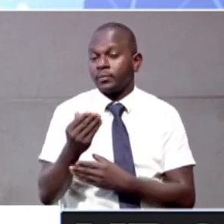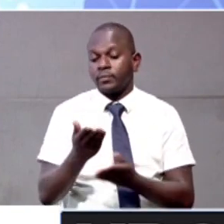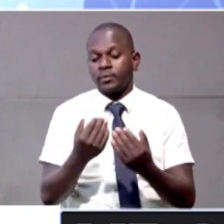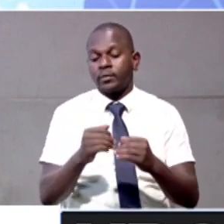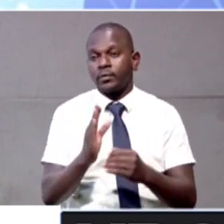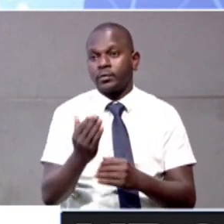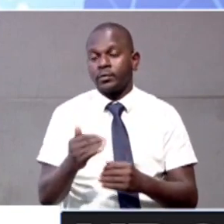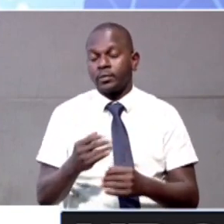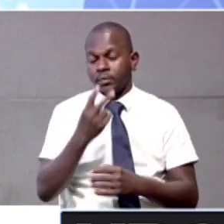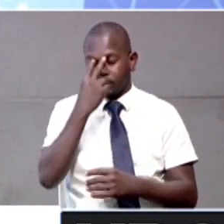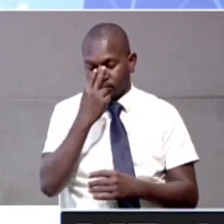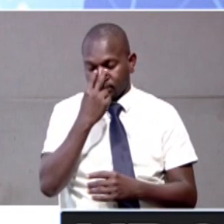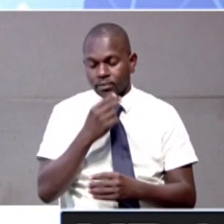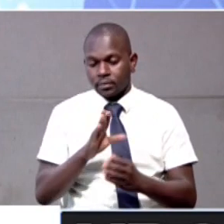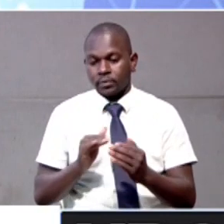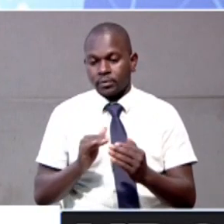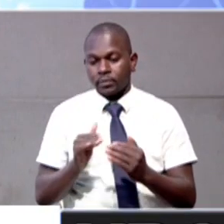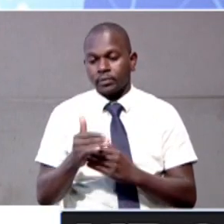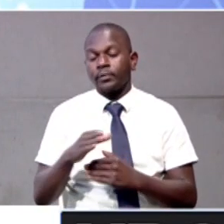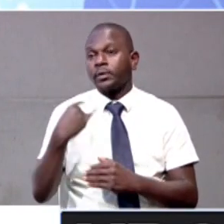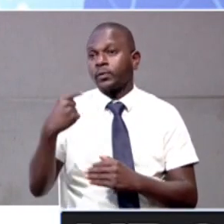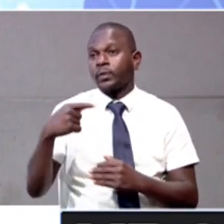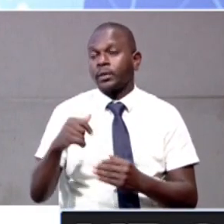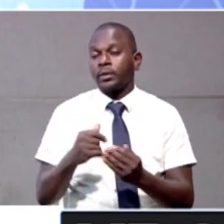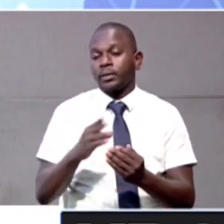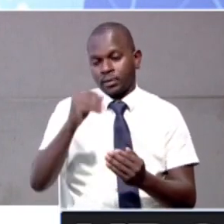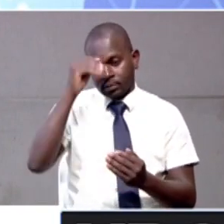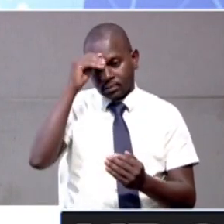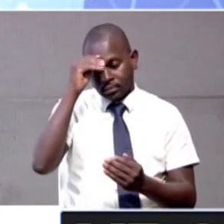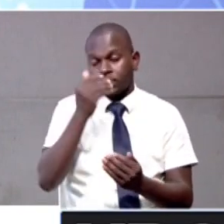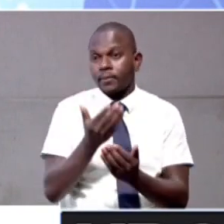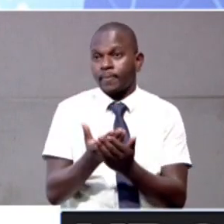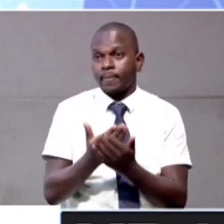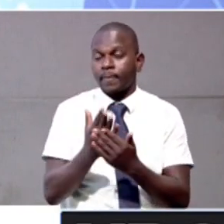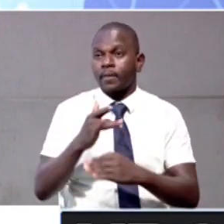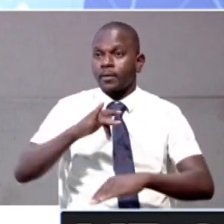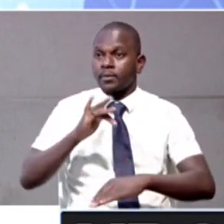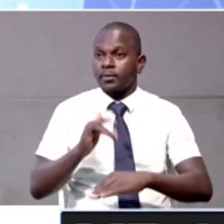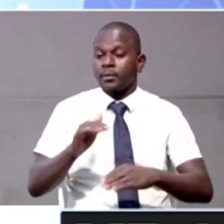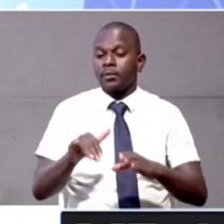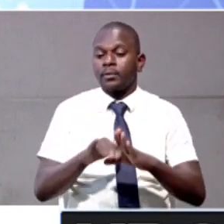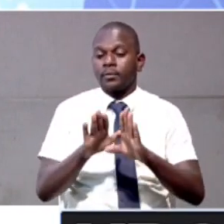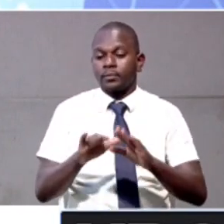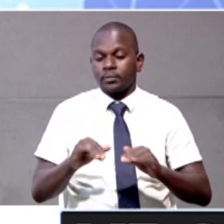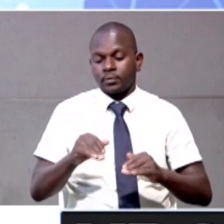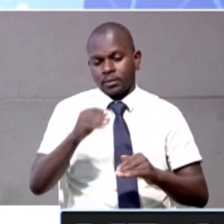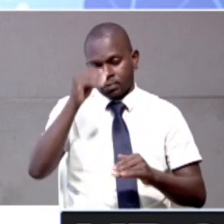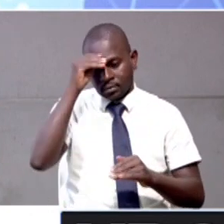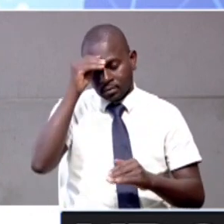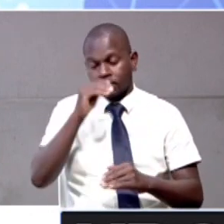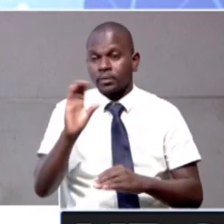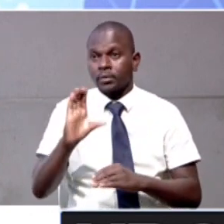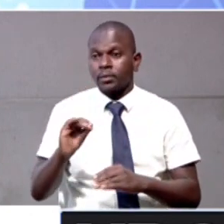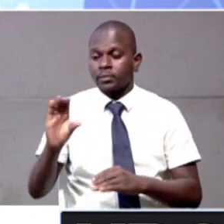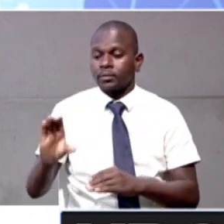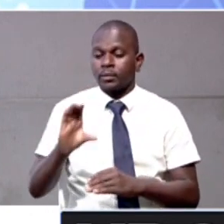enable children with vision impairment as quality education. He proposes to sensitize legislators on education committee to